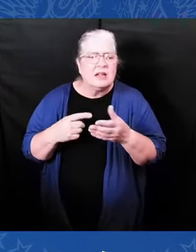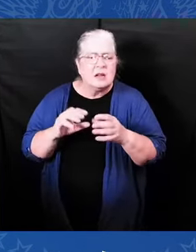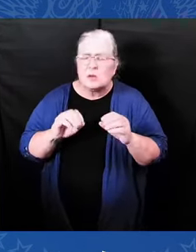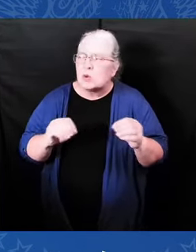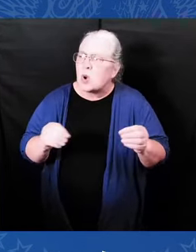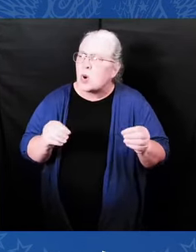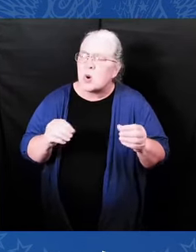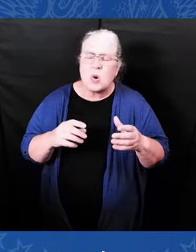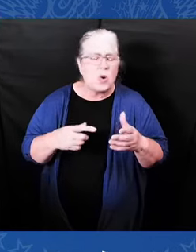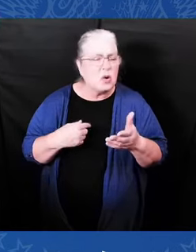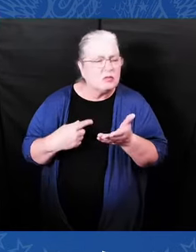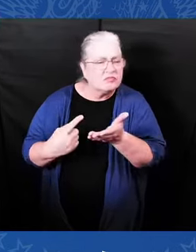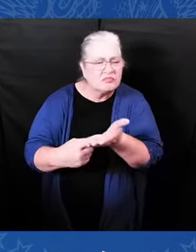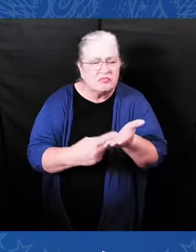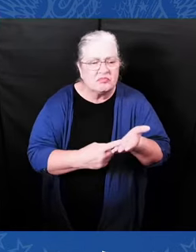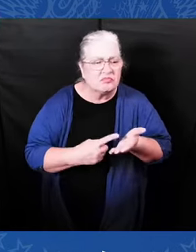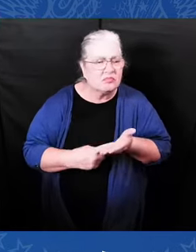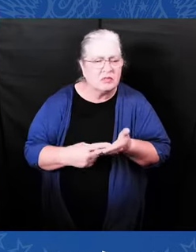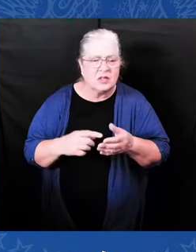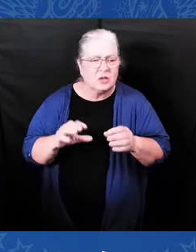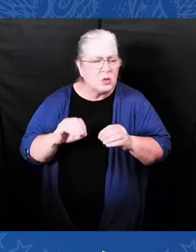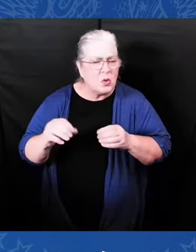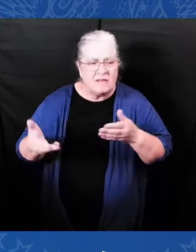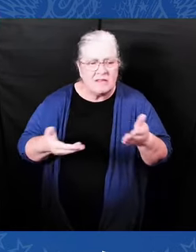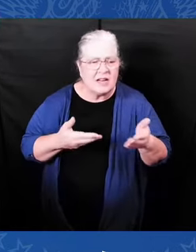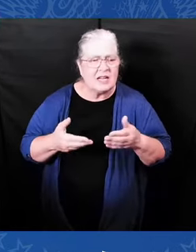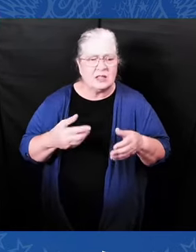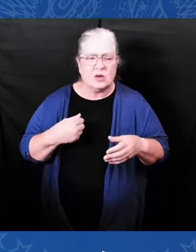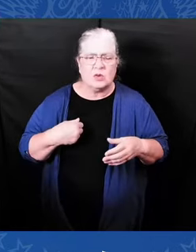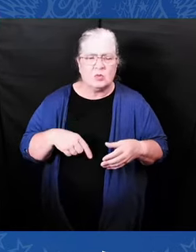no redeeming qualities to slavery.